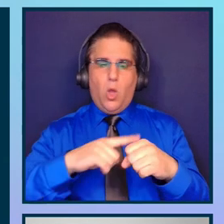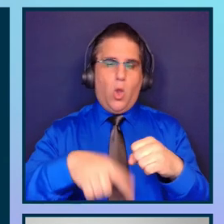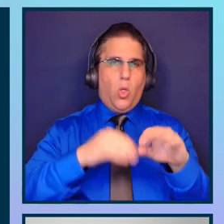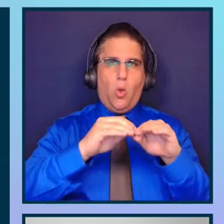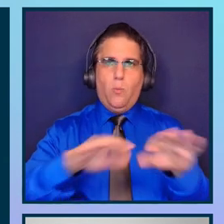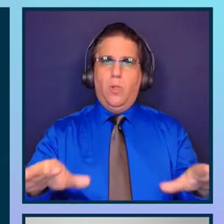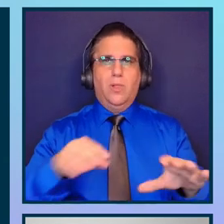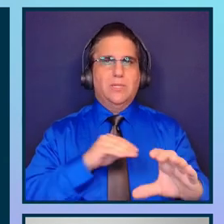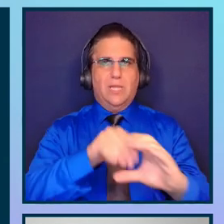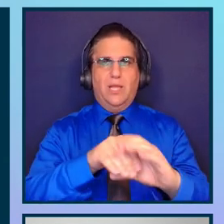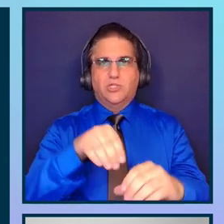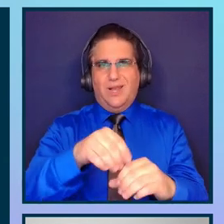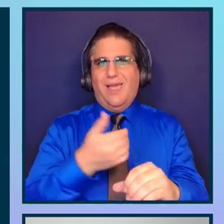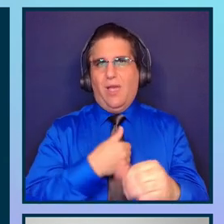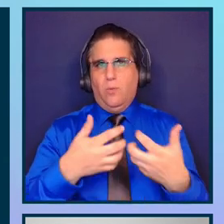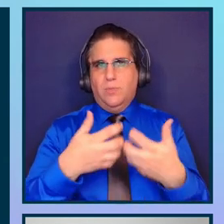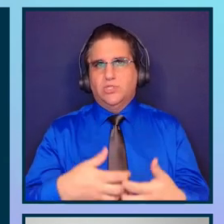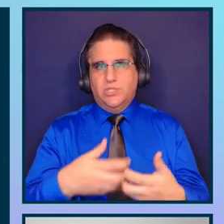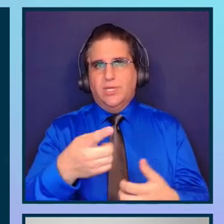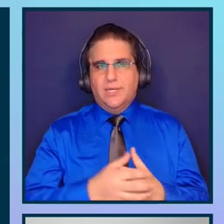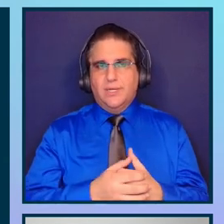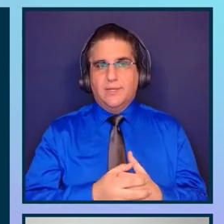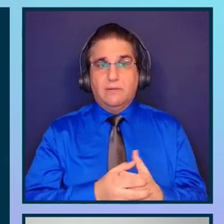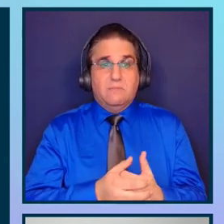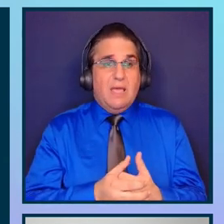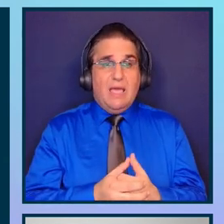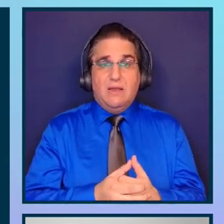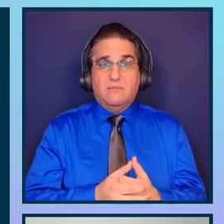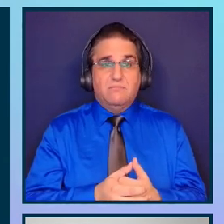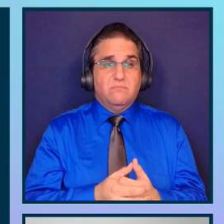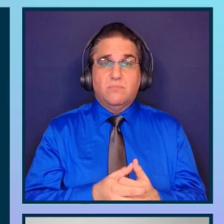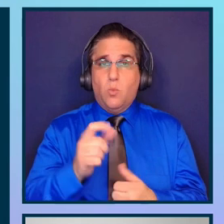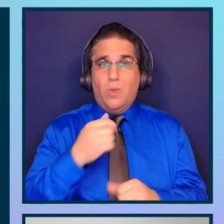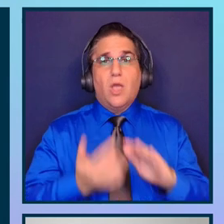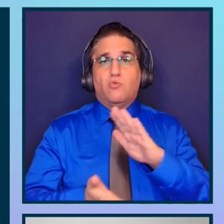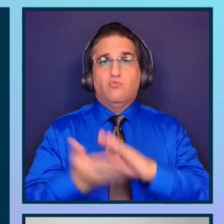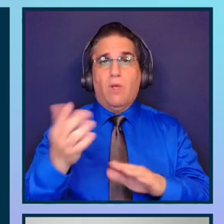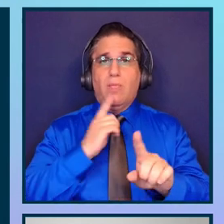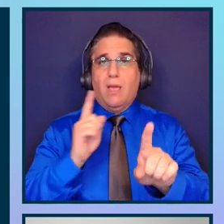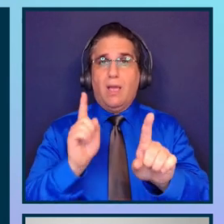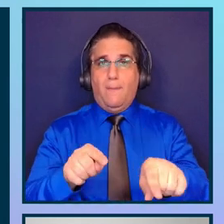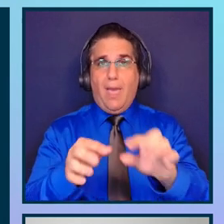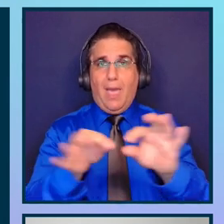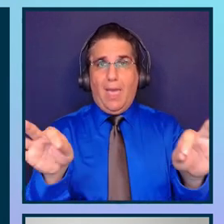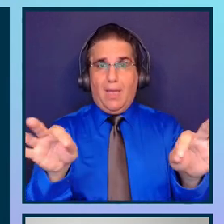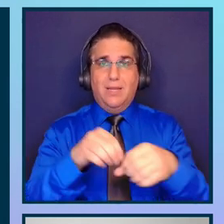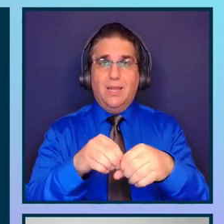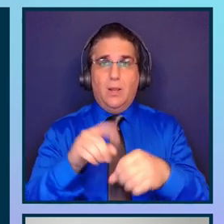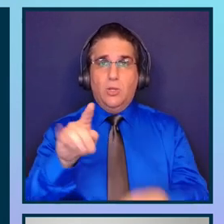installation in our machine. And we just, we can just run the command in our terminal,